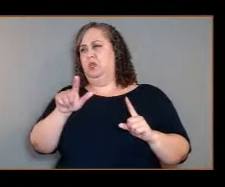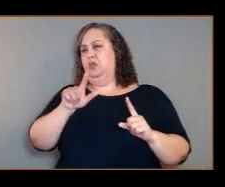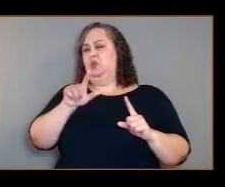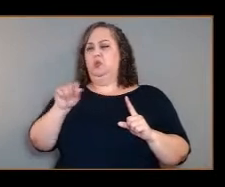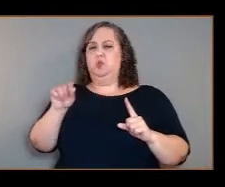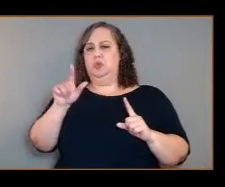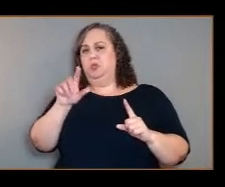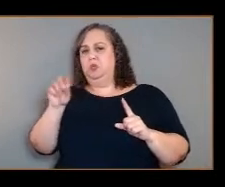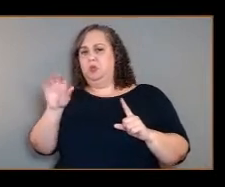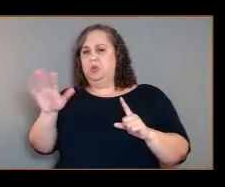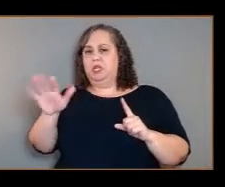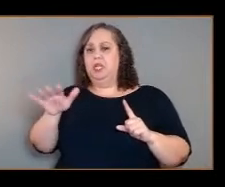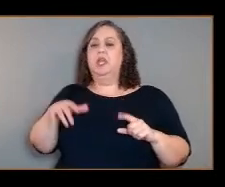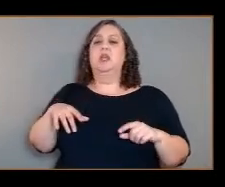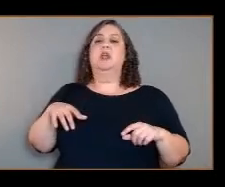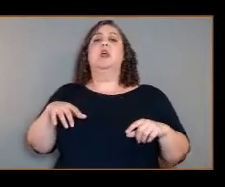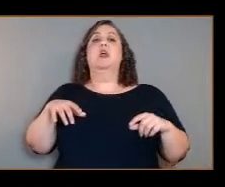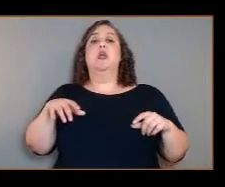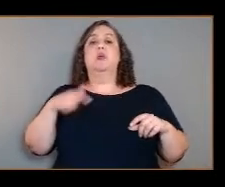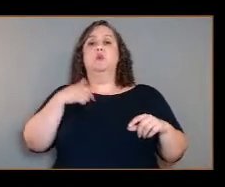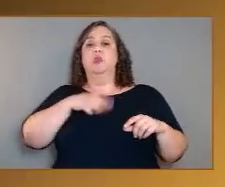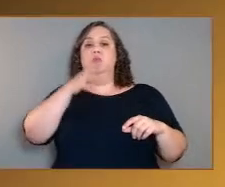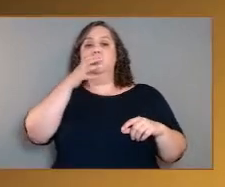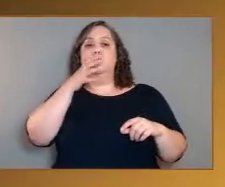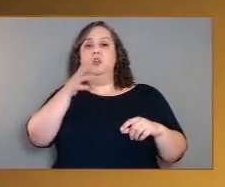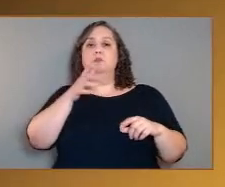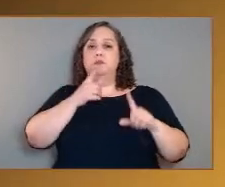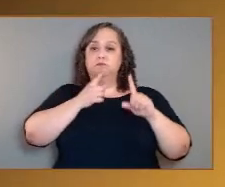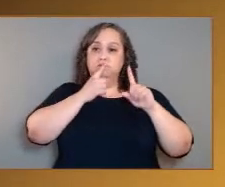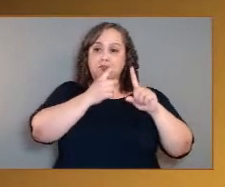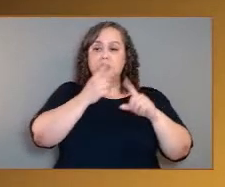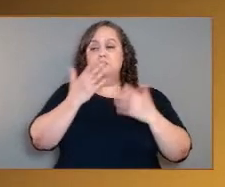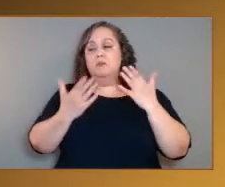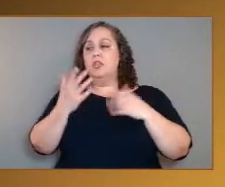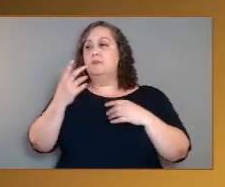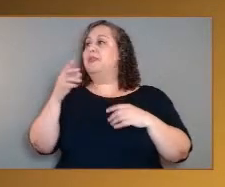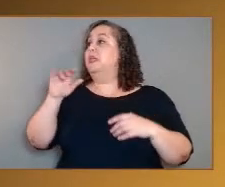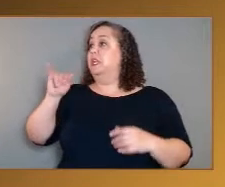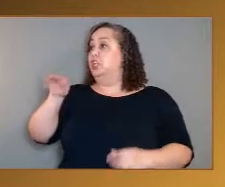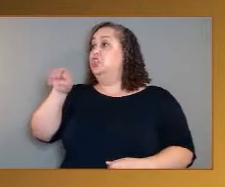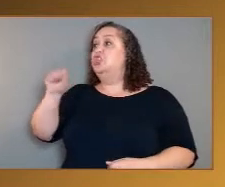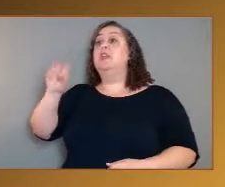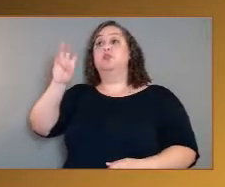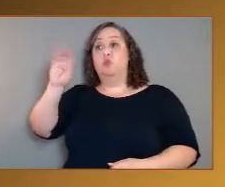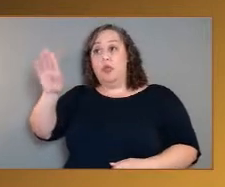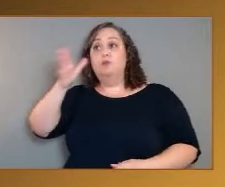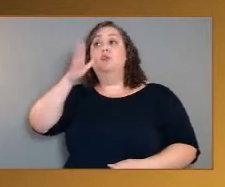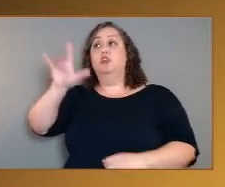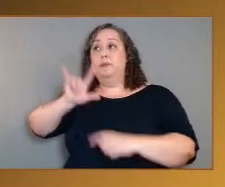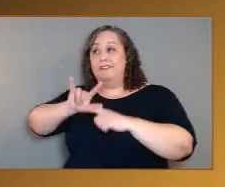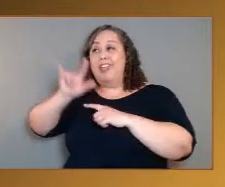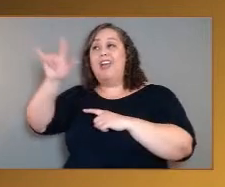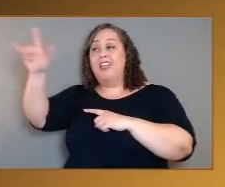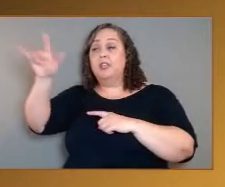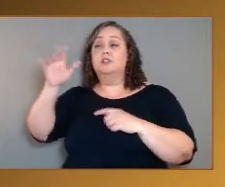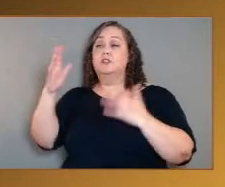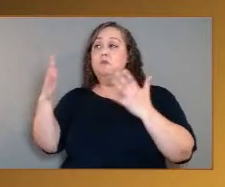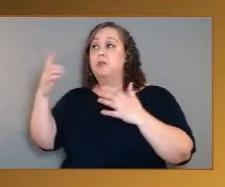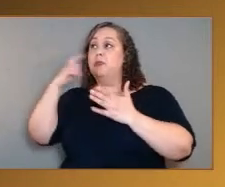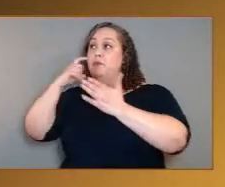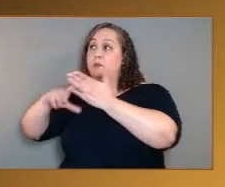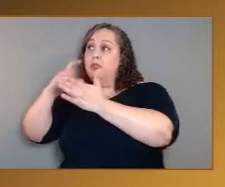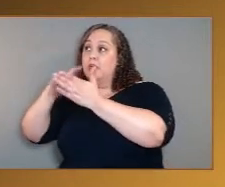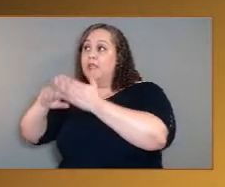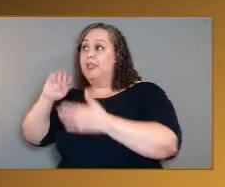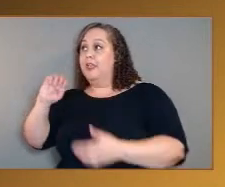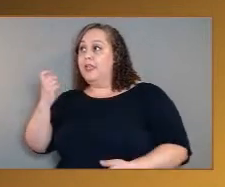Webb will be flying. We'll be seeing exovenuses. Maybe they'll look like the Venus we see here from Magellan. So we can't wait. Sooner would be better, but we'll